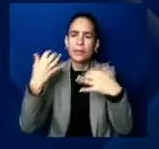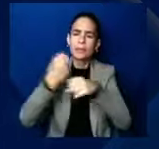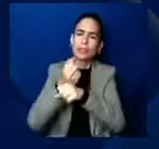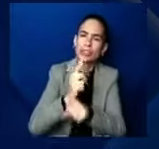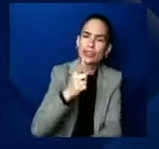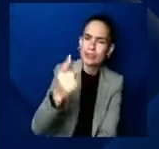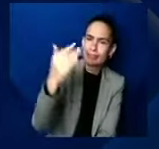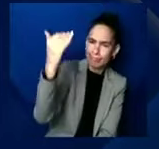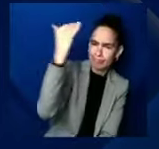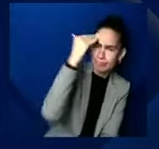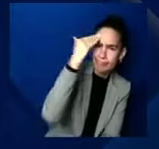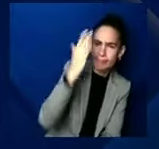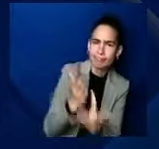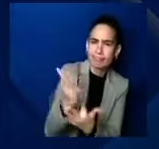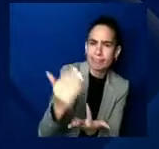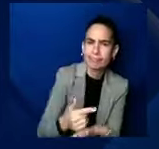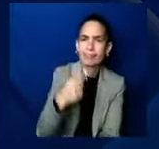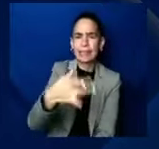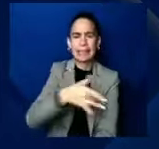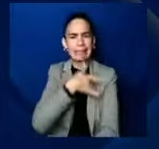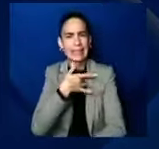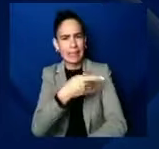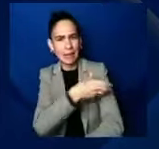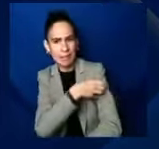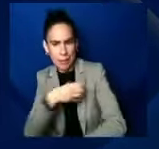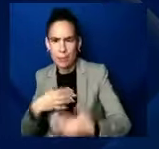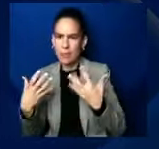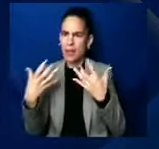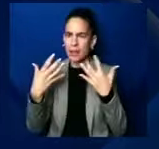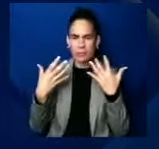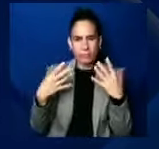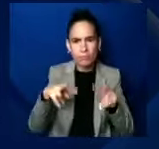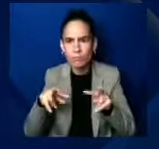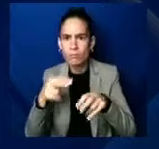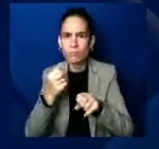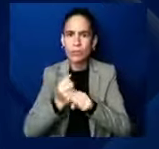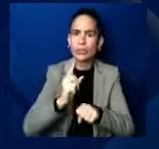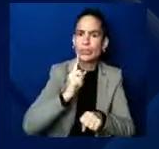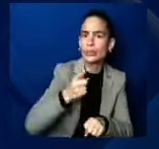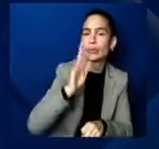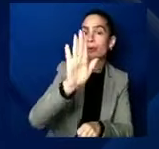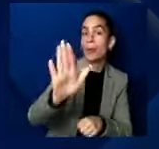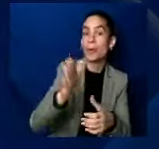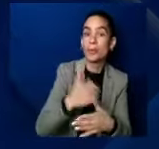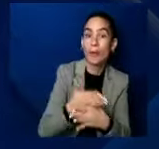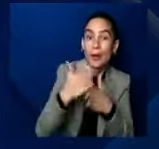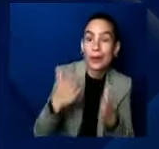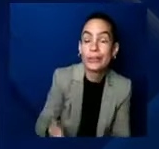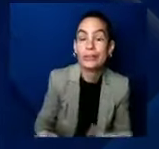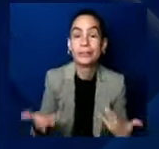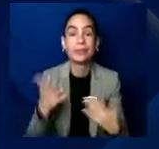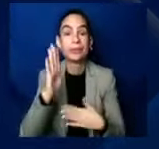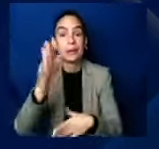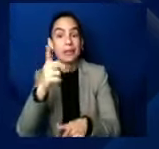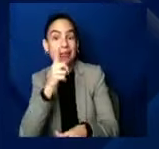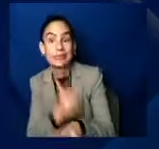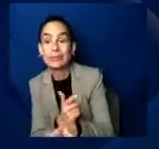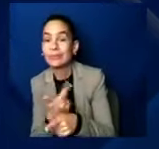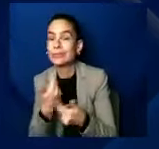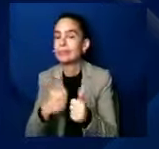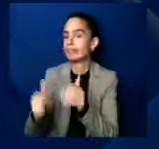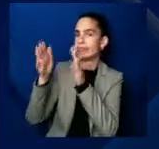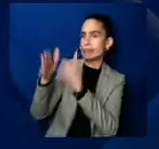to make sure that your partner, whoever it is that you care about, whether it's your sister comes and is able to thrive before, during and after